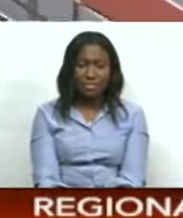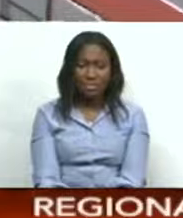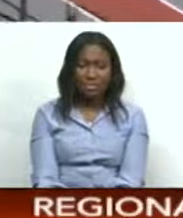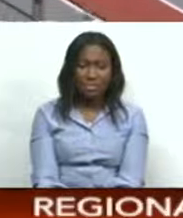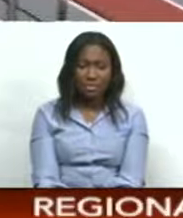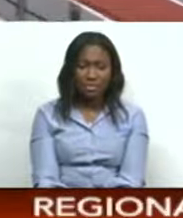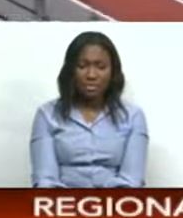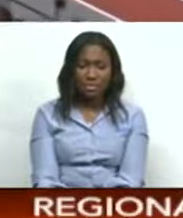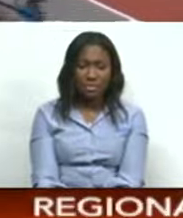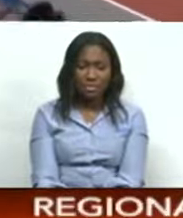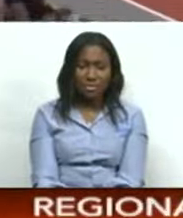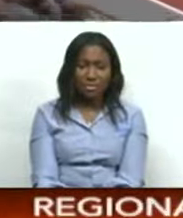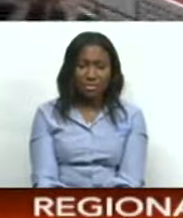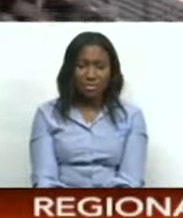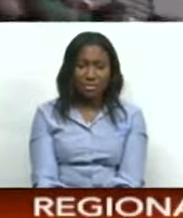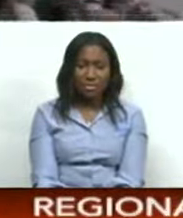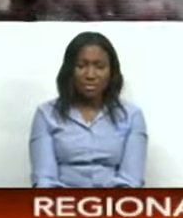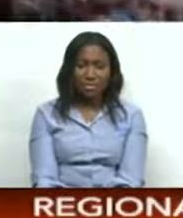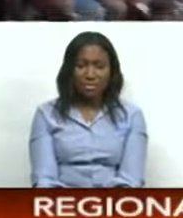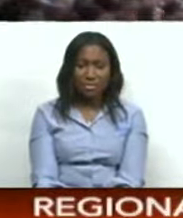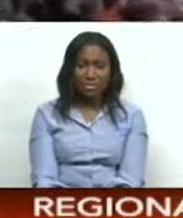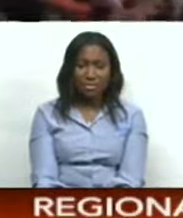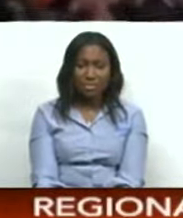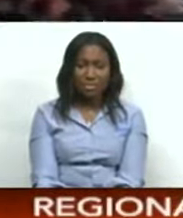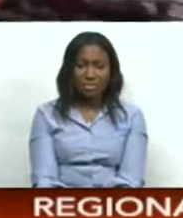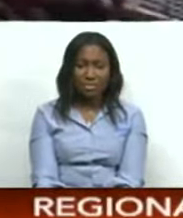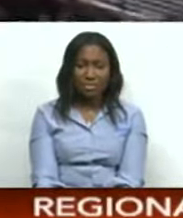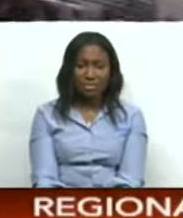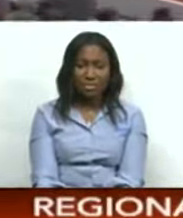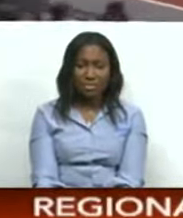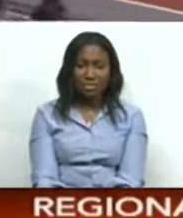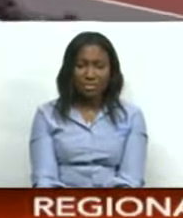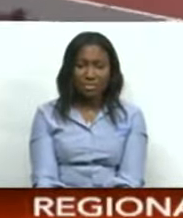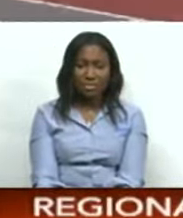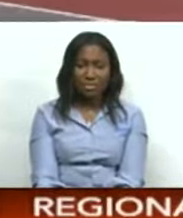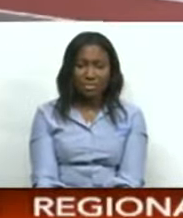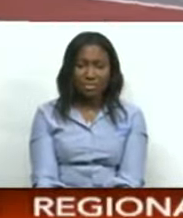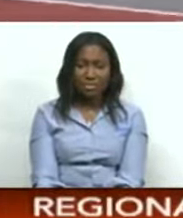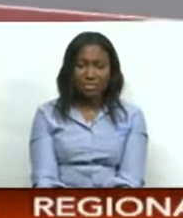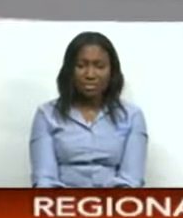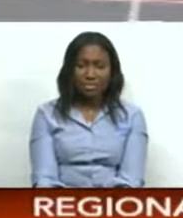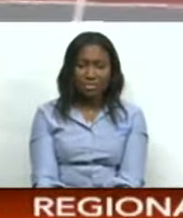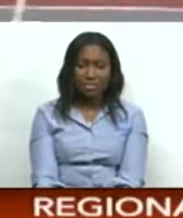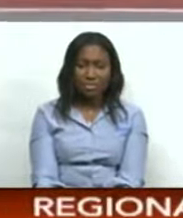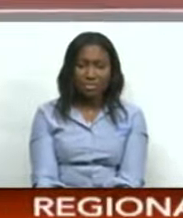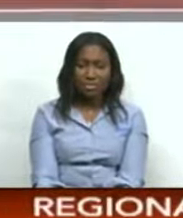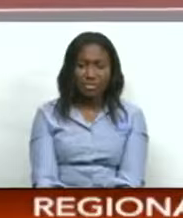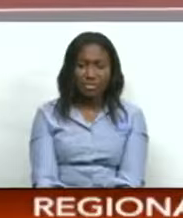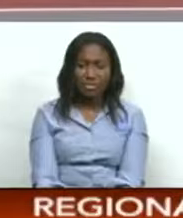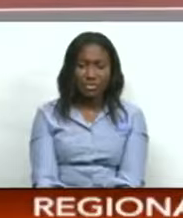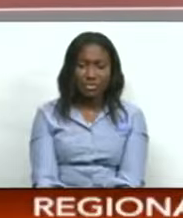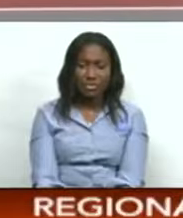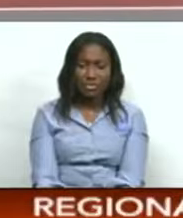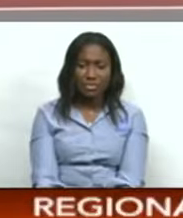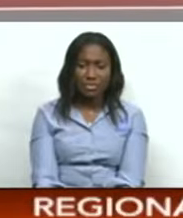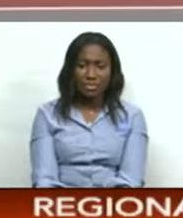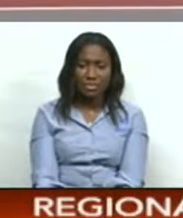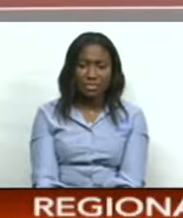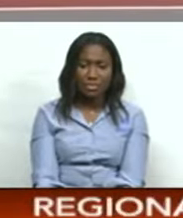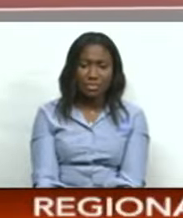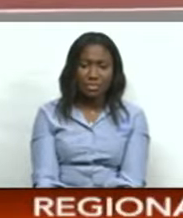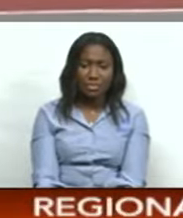just turning it off. Molnar drifts outside. Good run from Kaleo. Doon, Kaleo